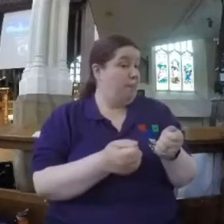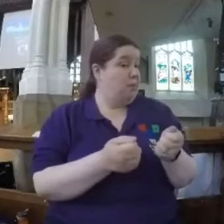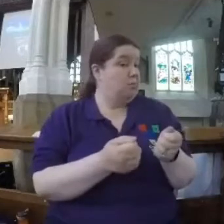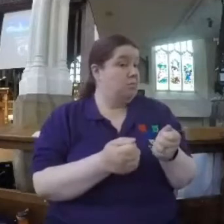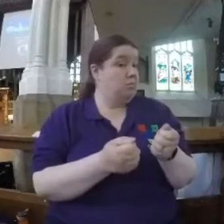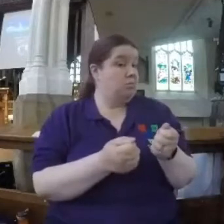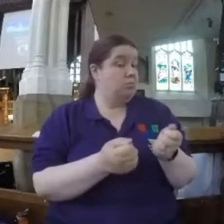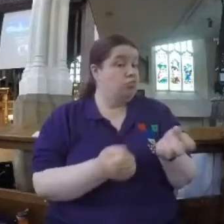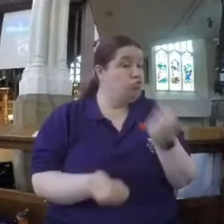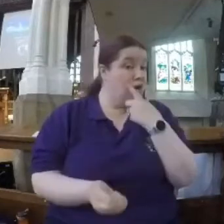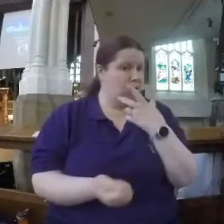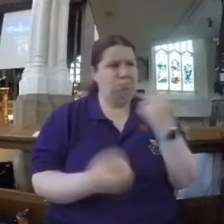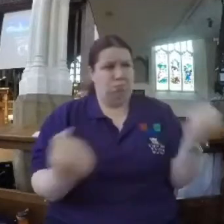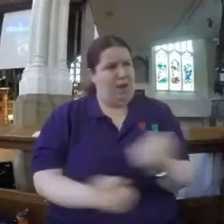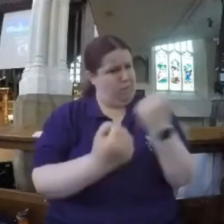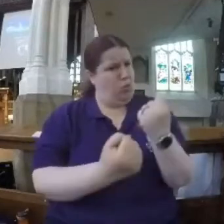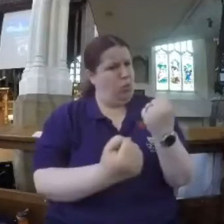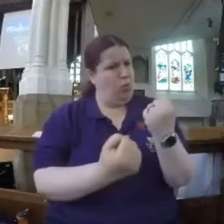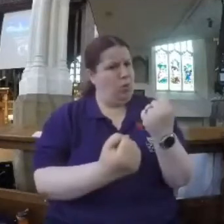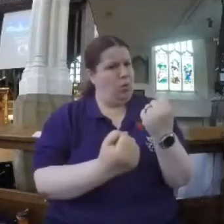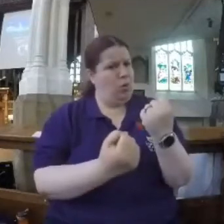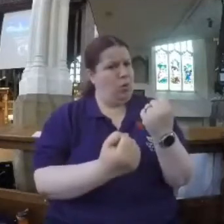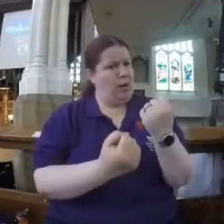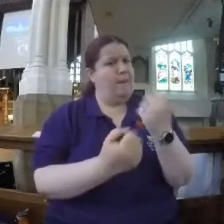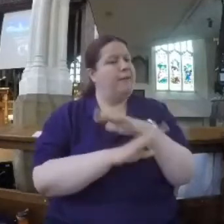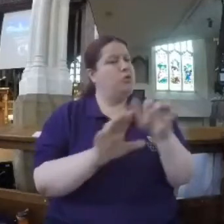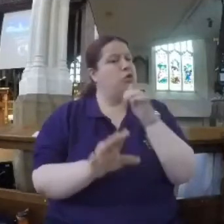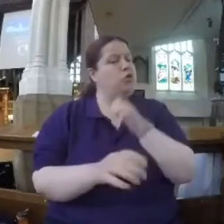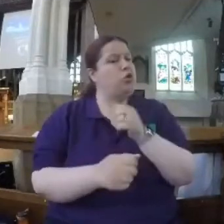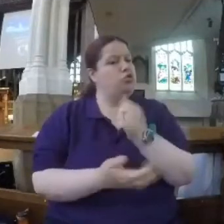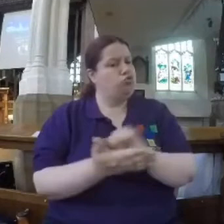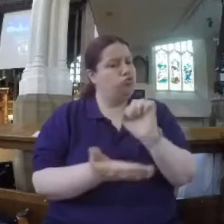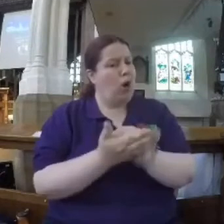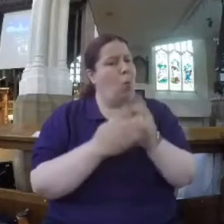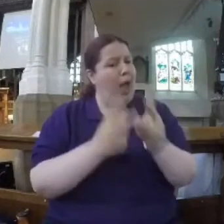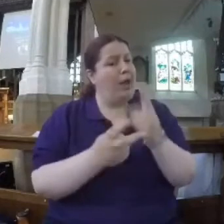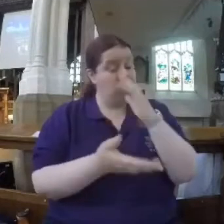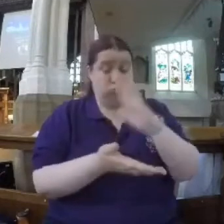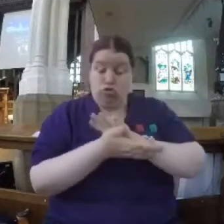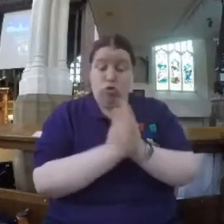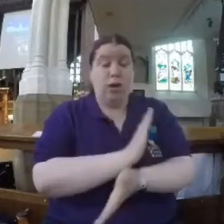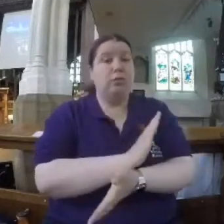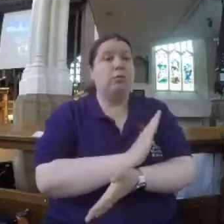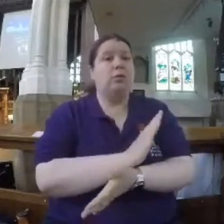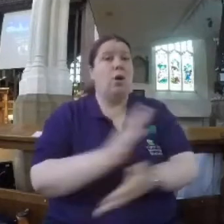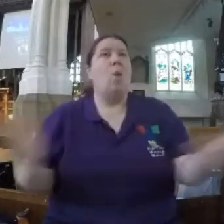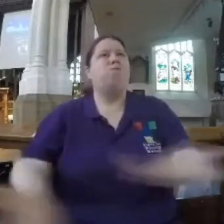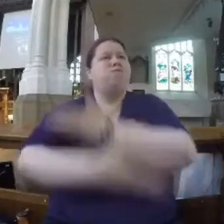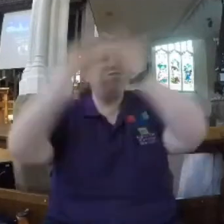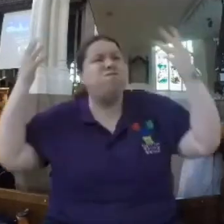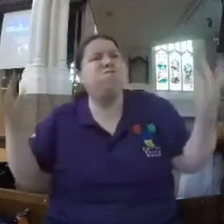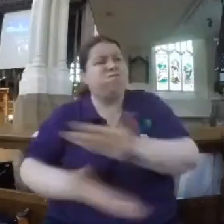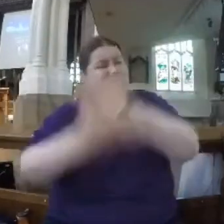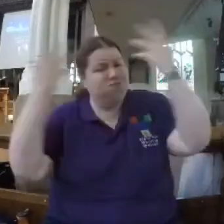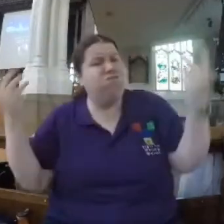Medicines. Drugs can be powerful, which if not used under control can destroy you. Wind, like hurricanes.